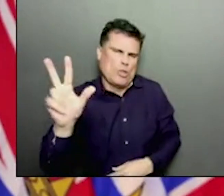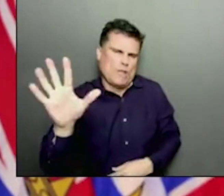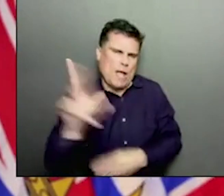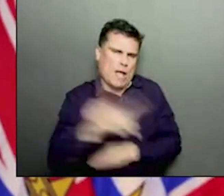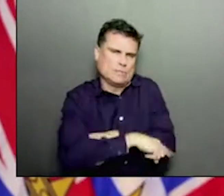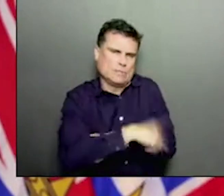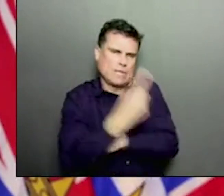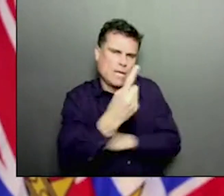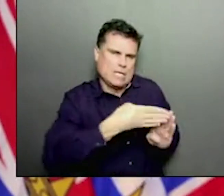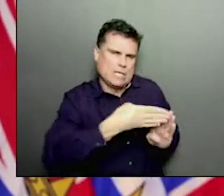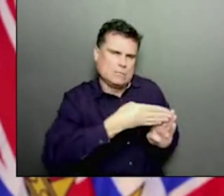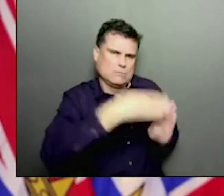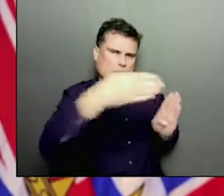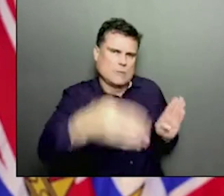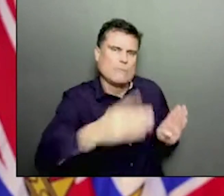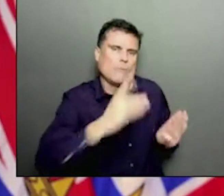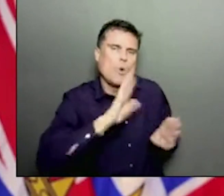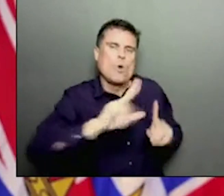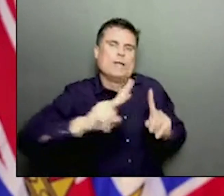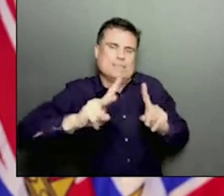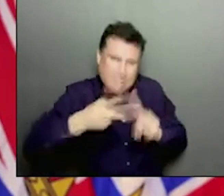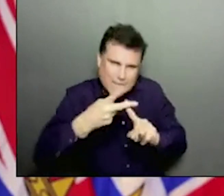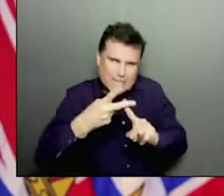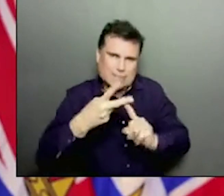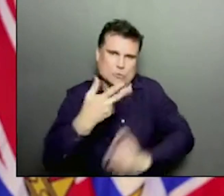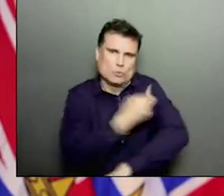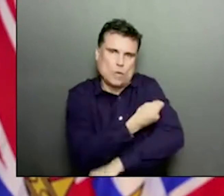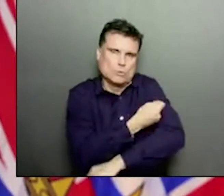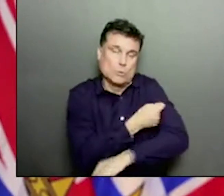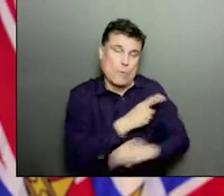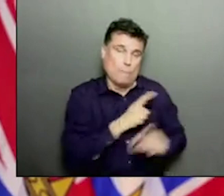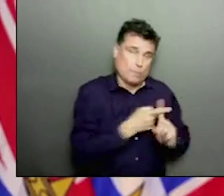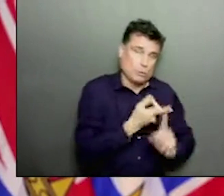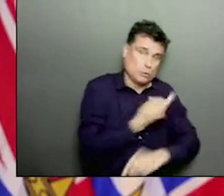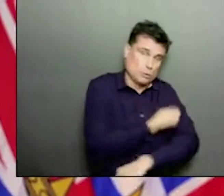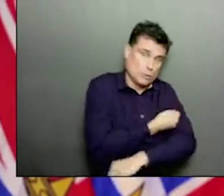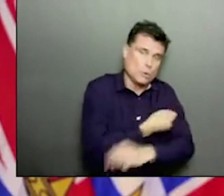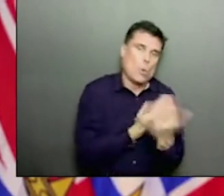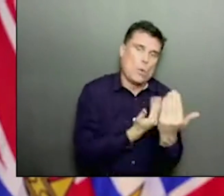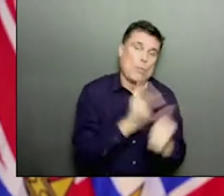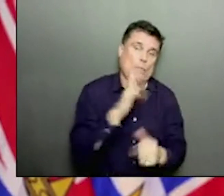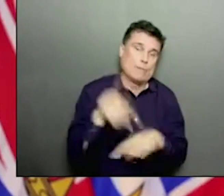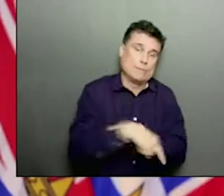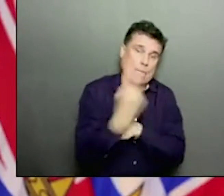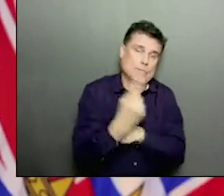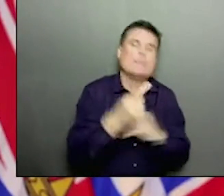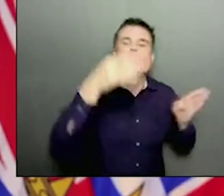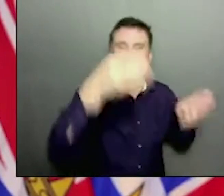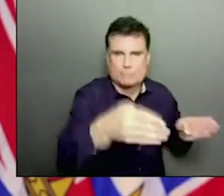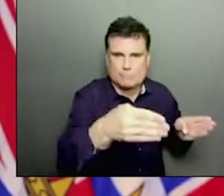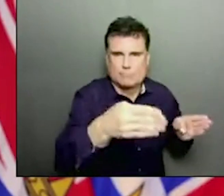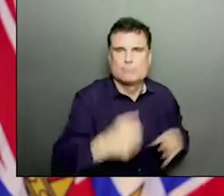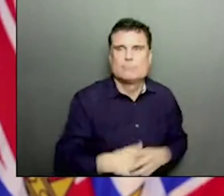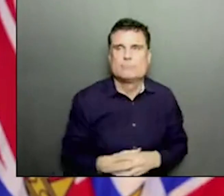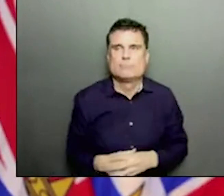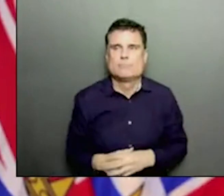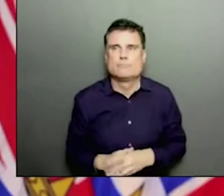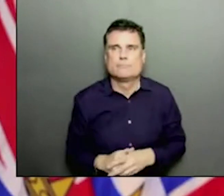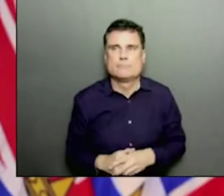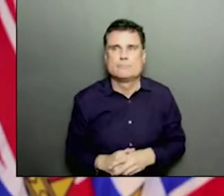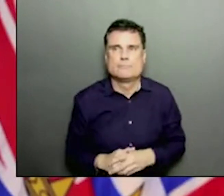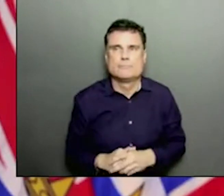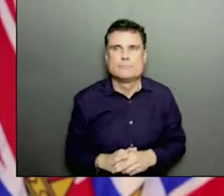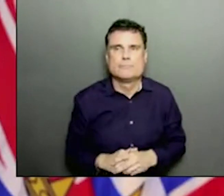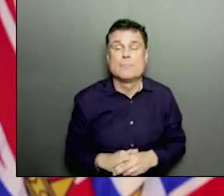And yes, we're putting in the system so every dose that people are receiving, gets into our provincial registry and that